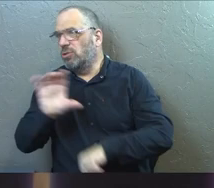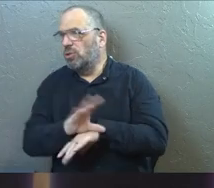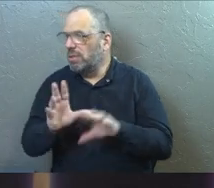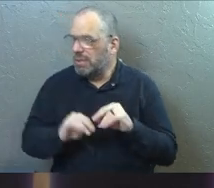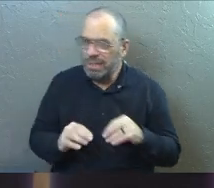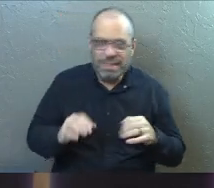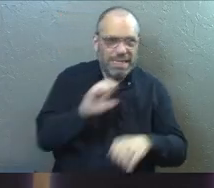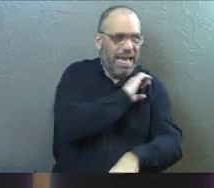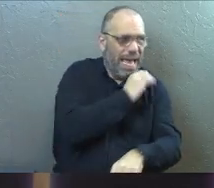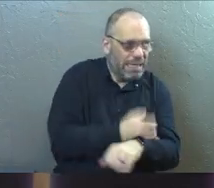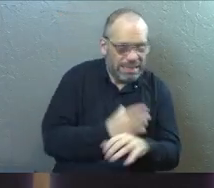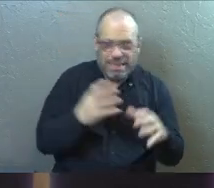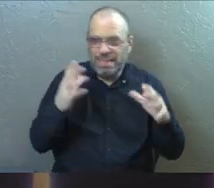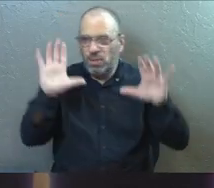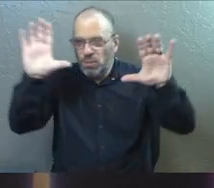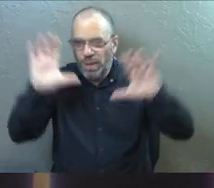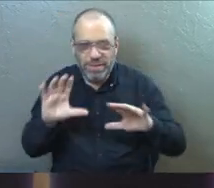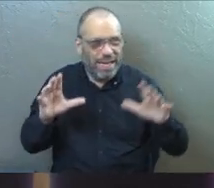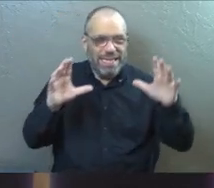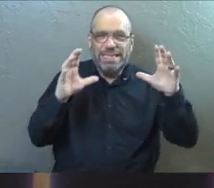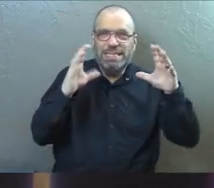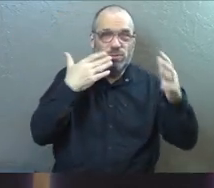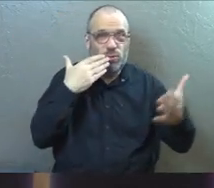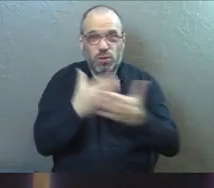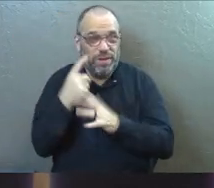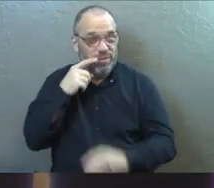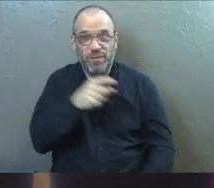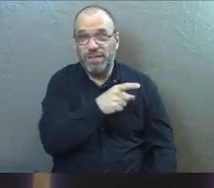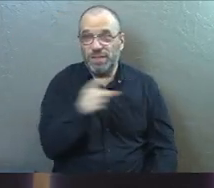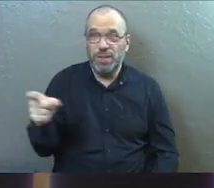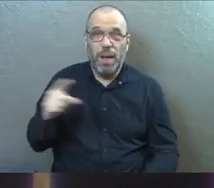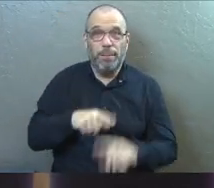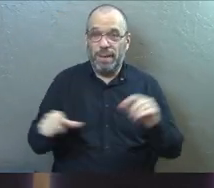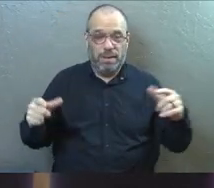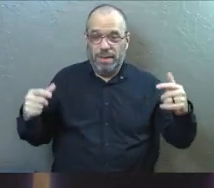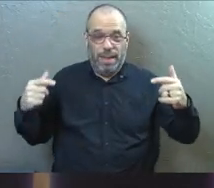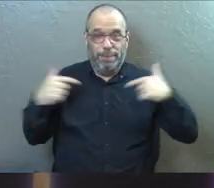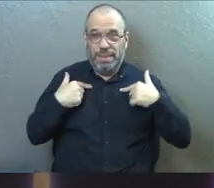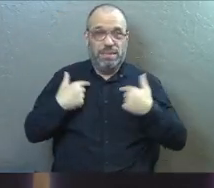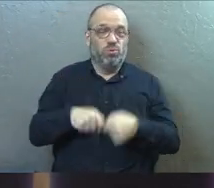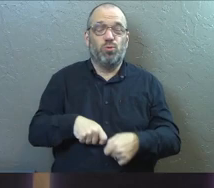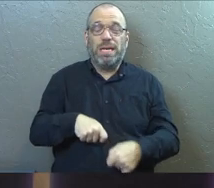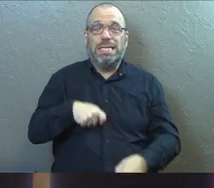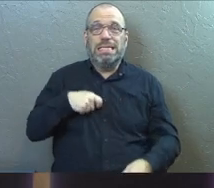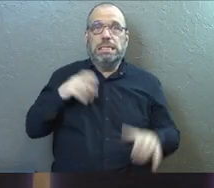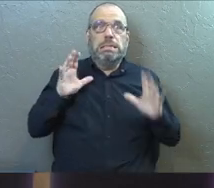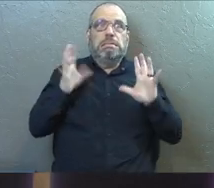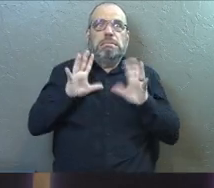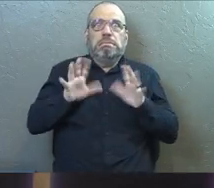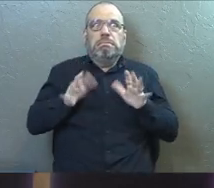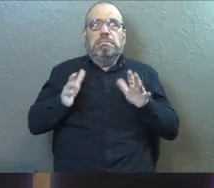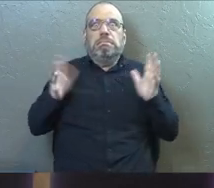she's like there's so much energy and this is so great she's like this is good for you she's like but this just stresses me out.